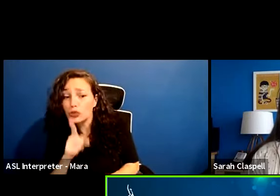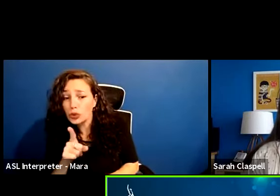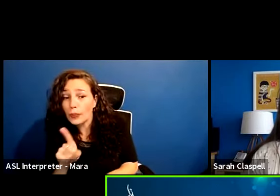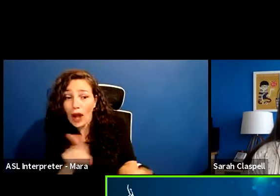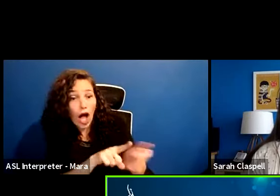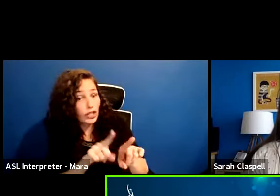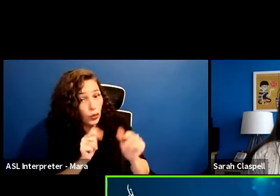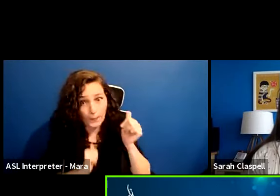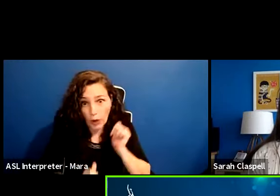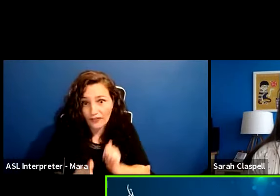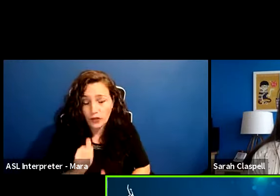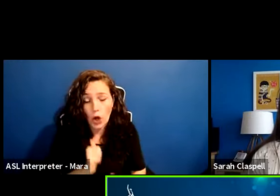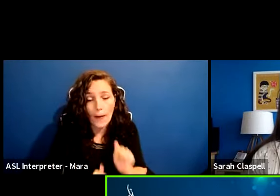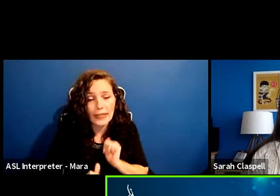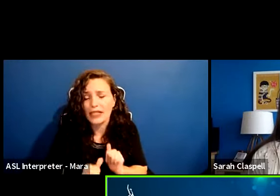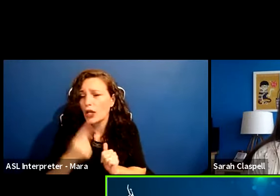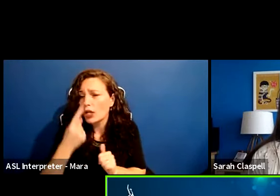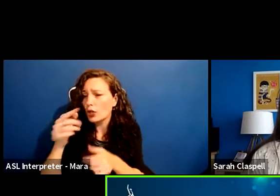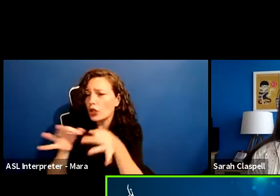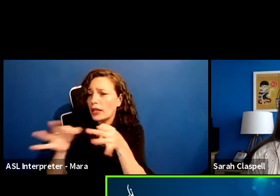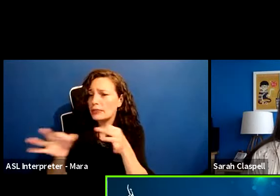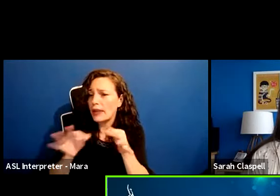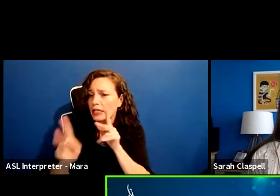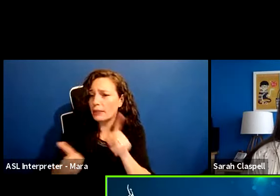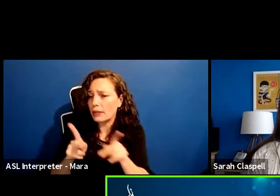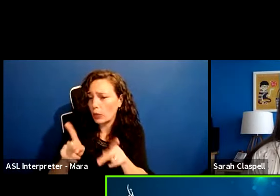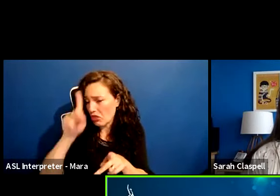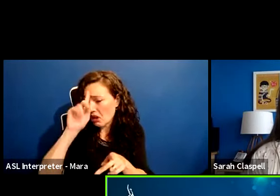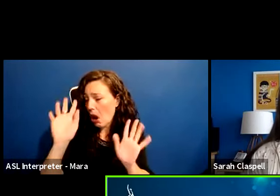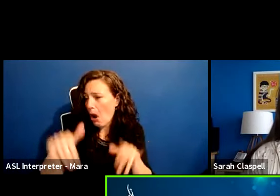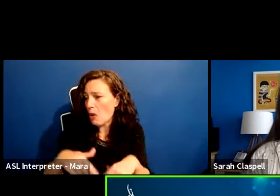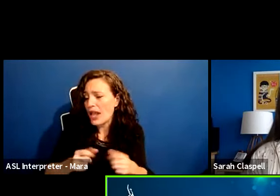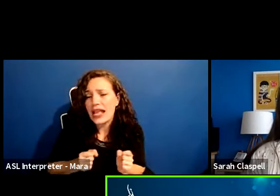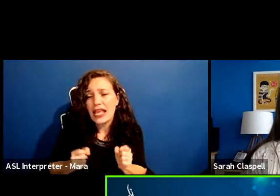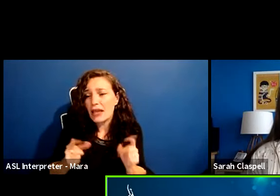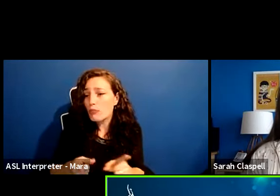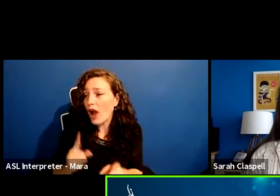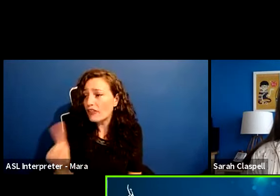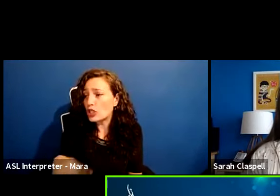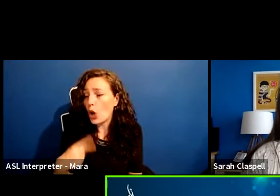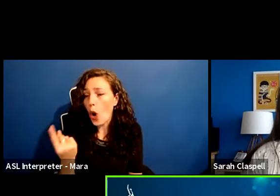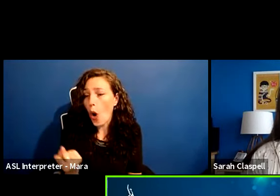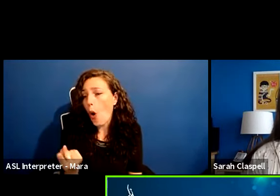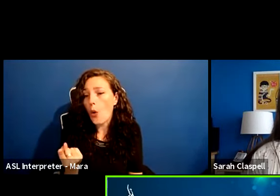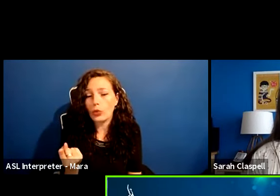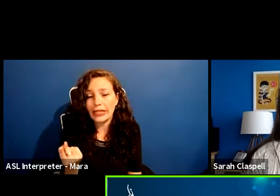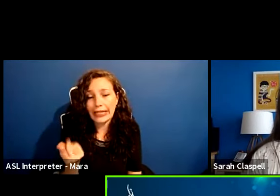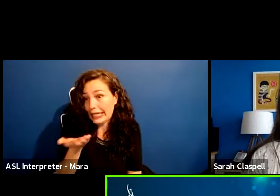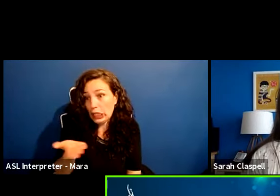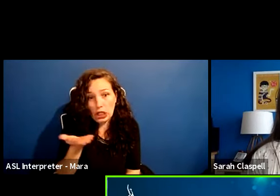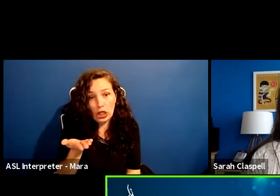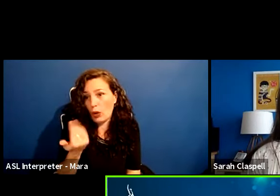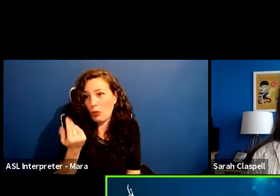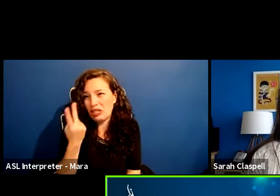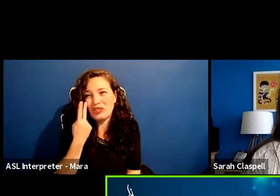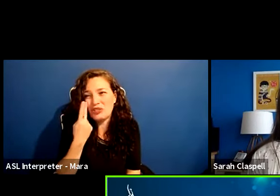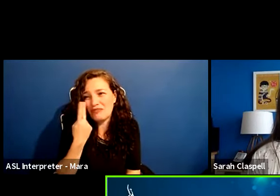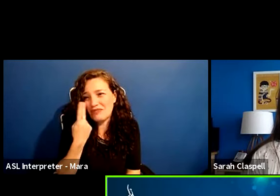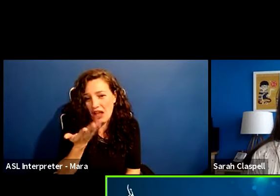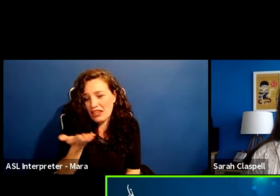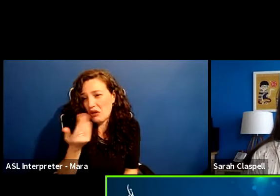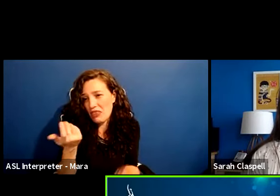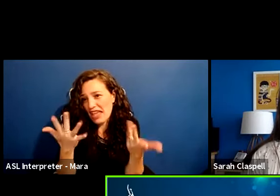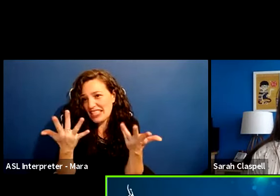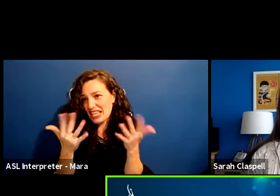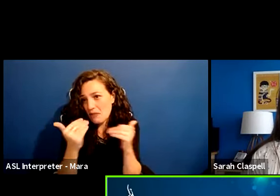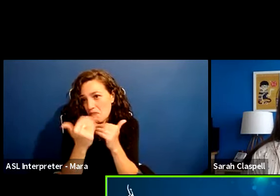audition, but can you explain to people who just think improv, uh, is just what we saw here and how, and can